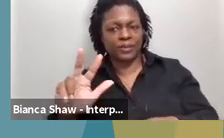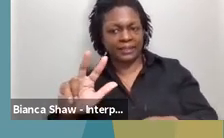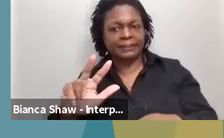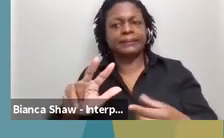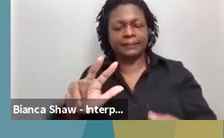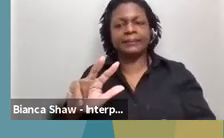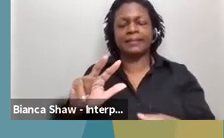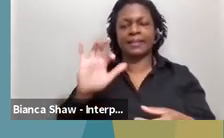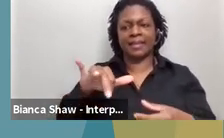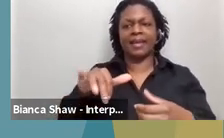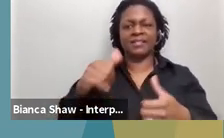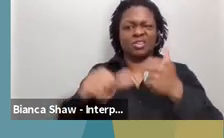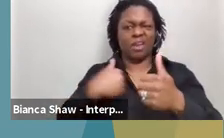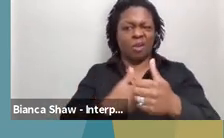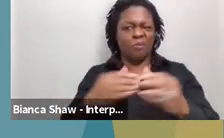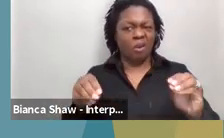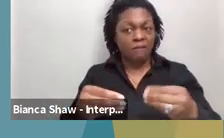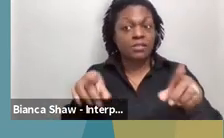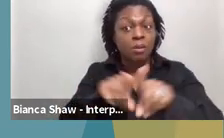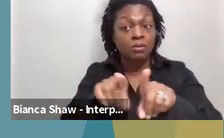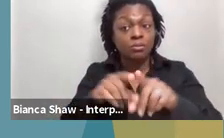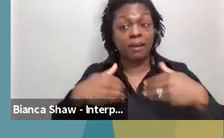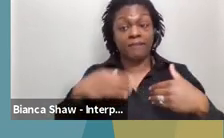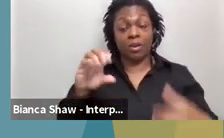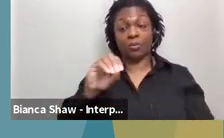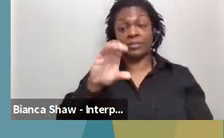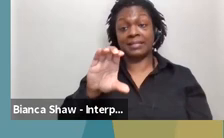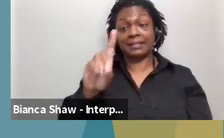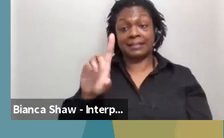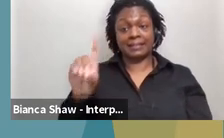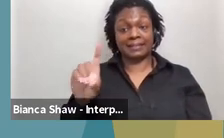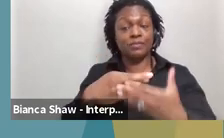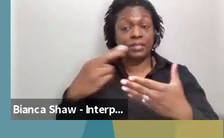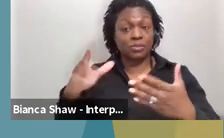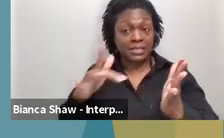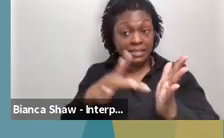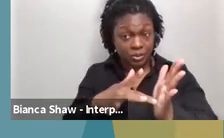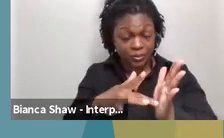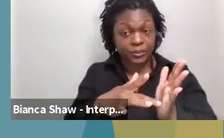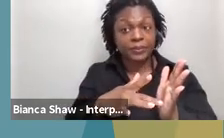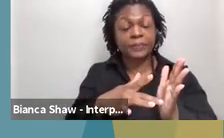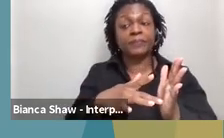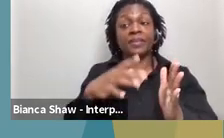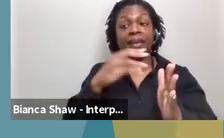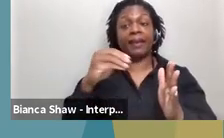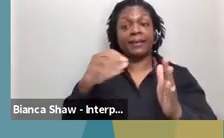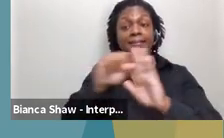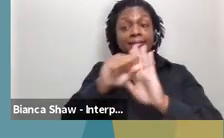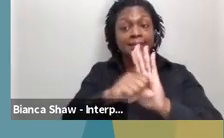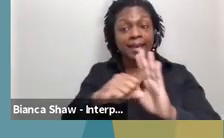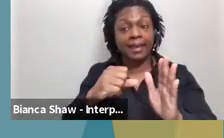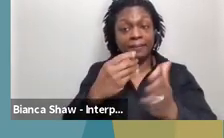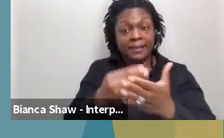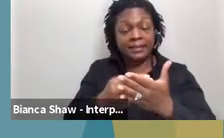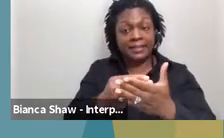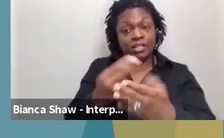office. We also have an OCDD resource center, um, and state funded services